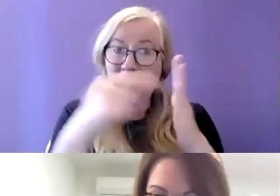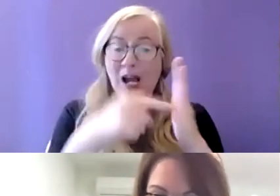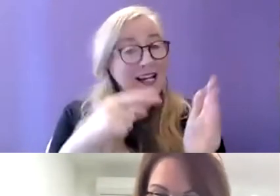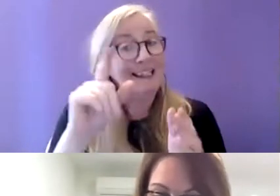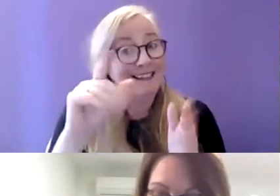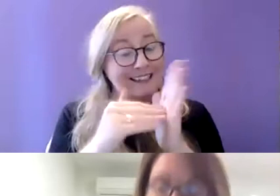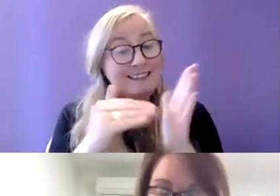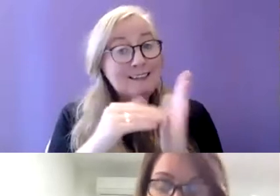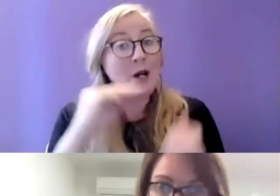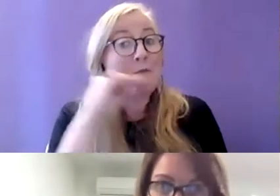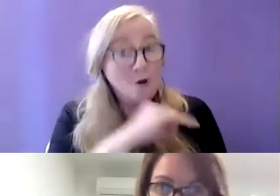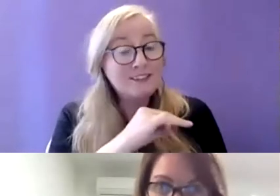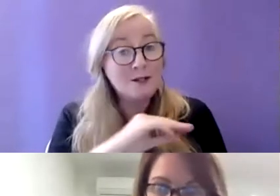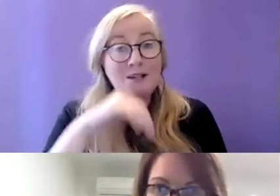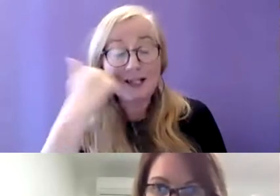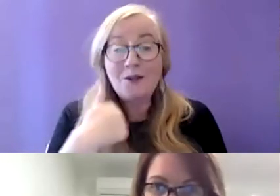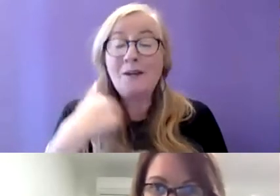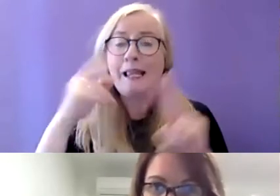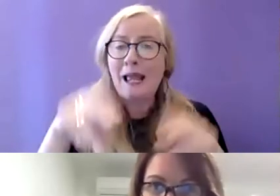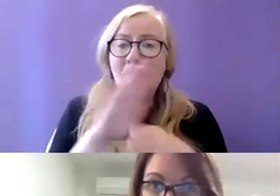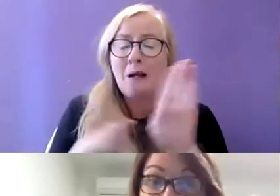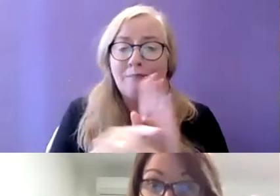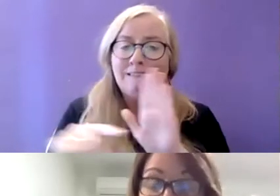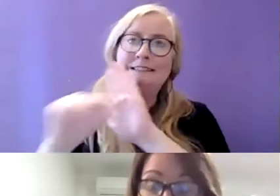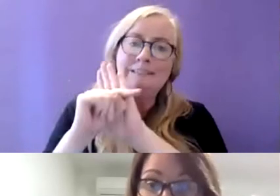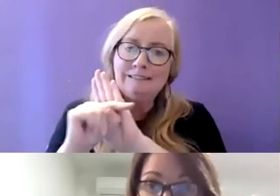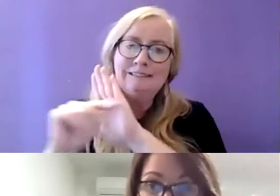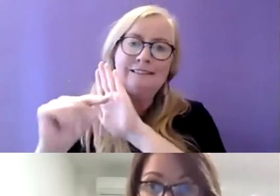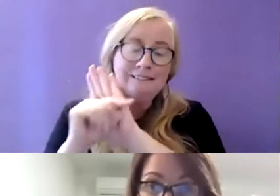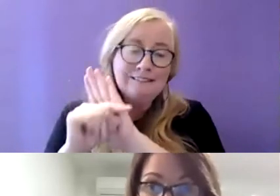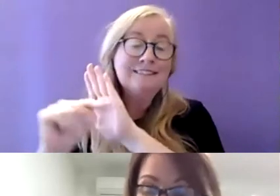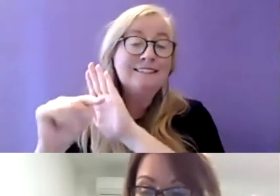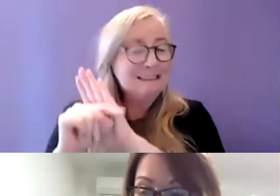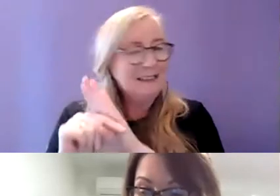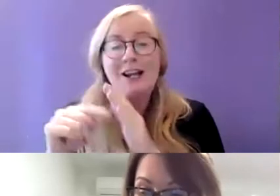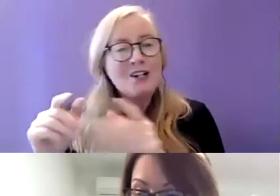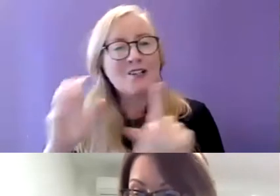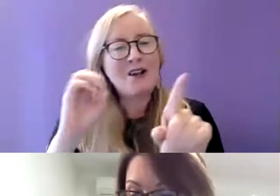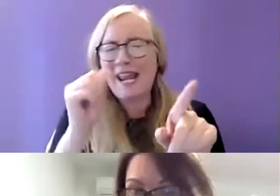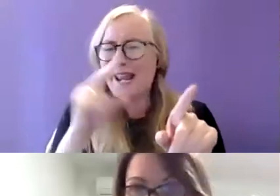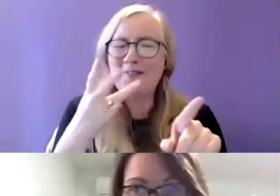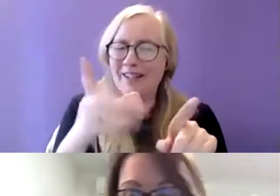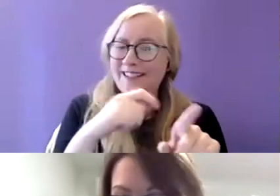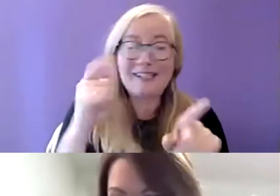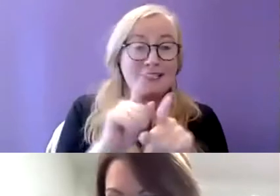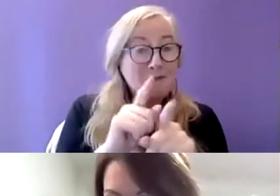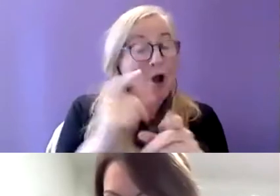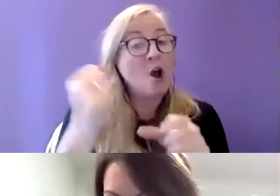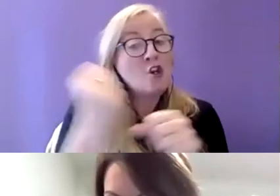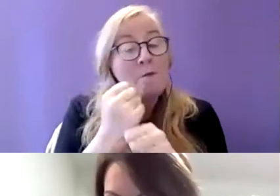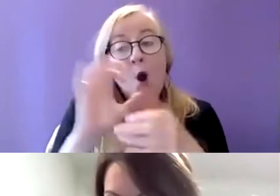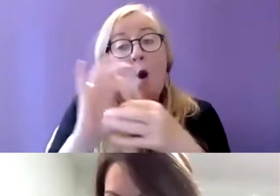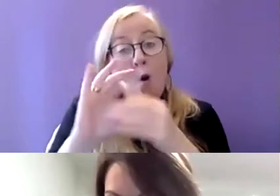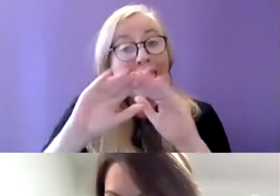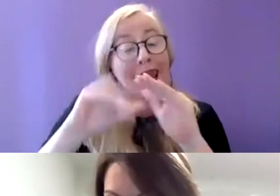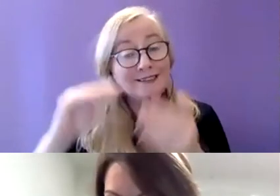important because we can tend to become overly negative with things and I suppose Eamon would probably say that the numbers of homeless have